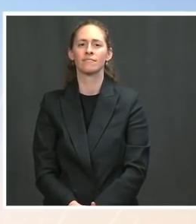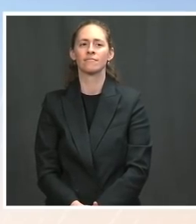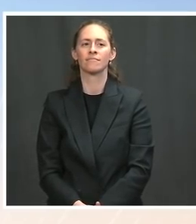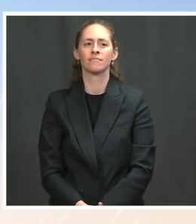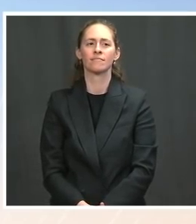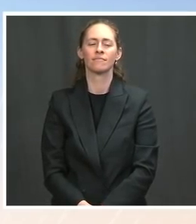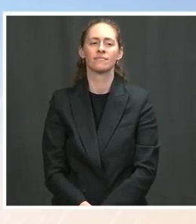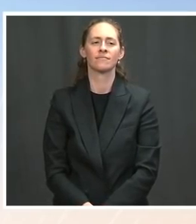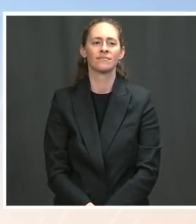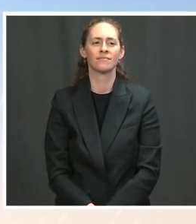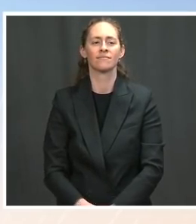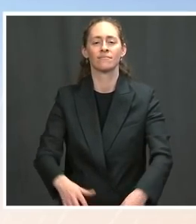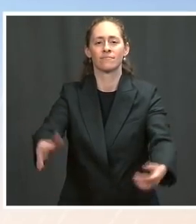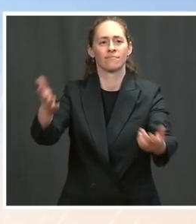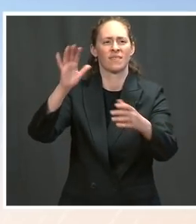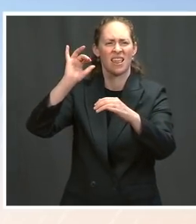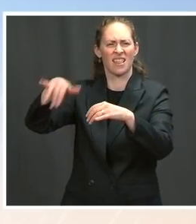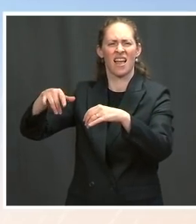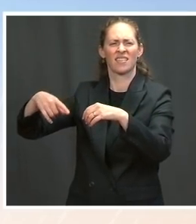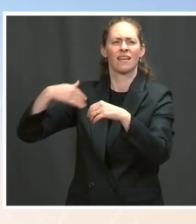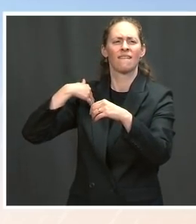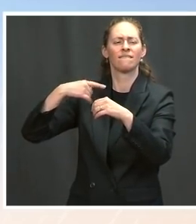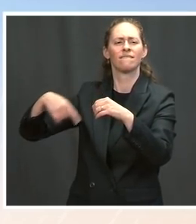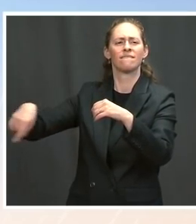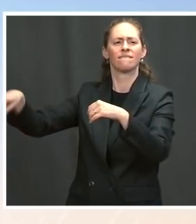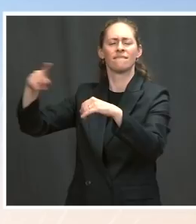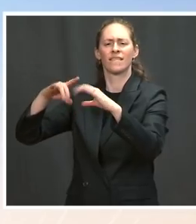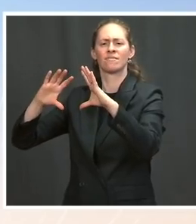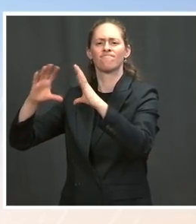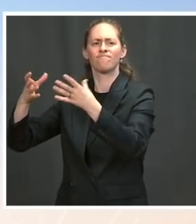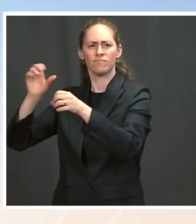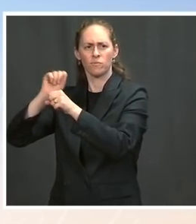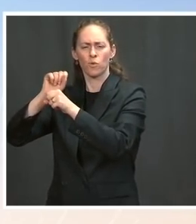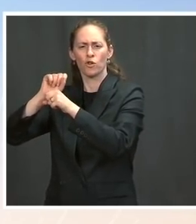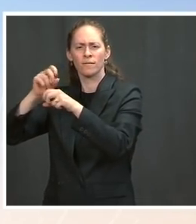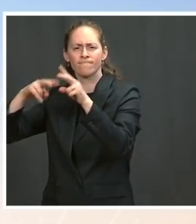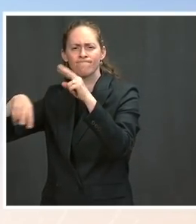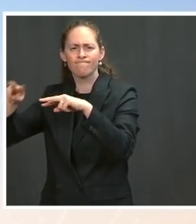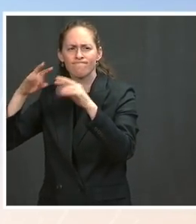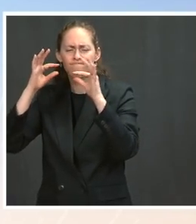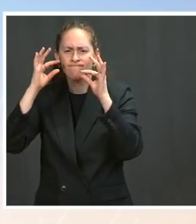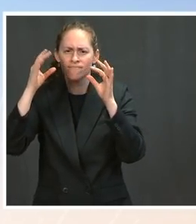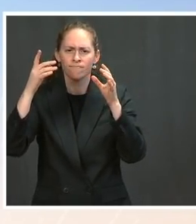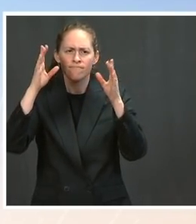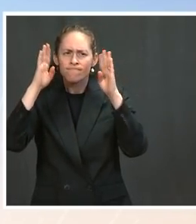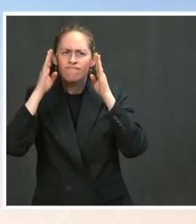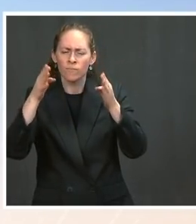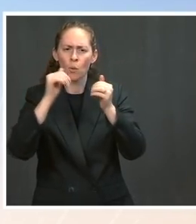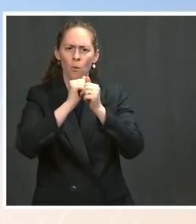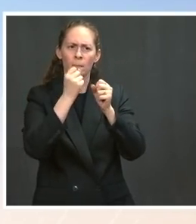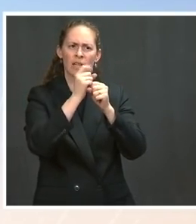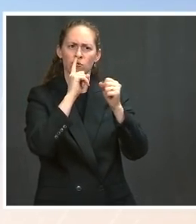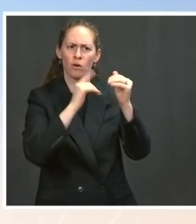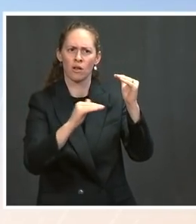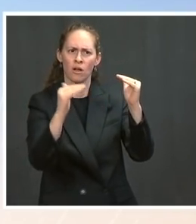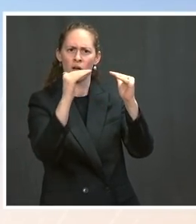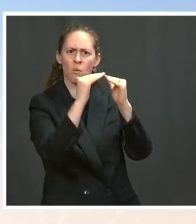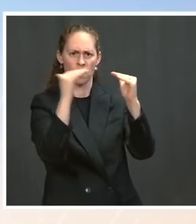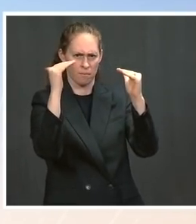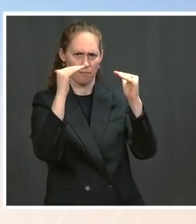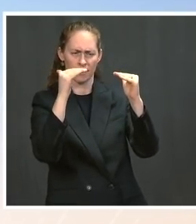Working Group was stood up around Inauguration Day as part of the equity executive order the President signed.